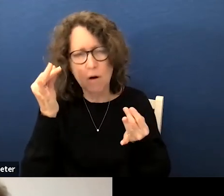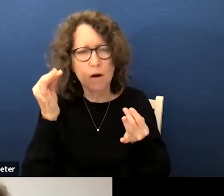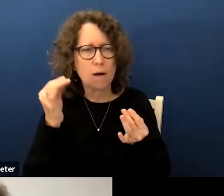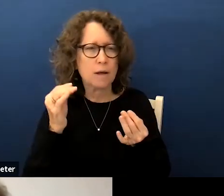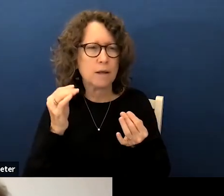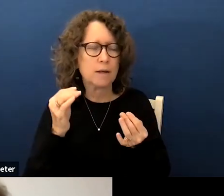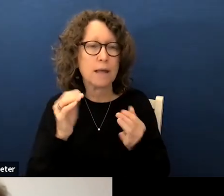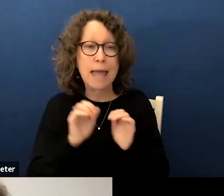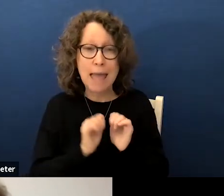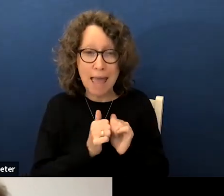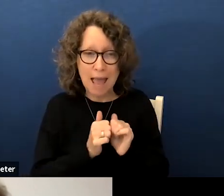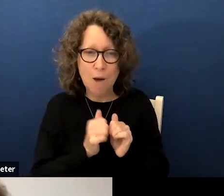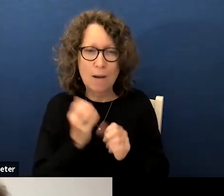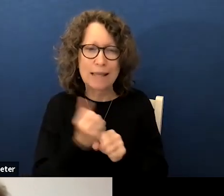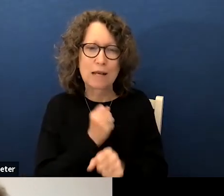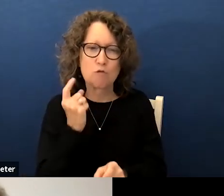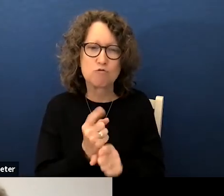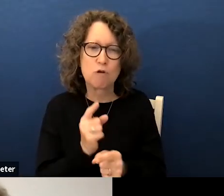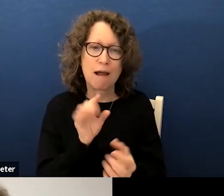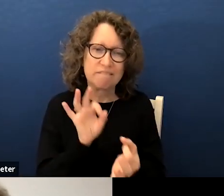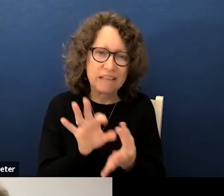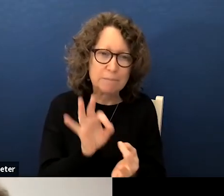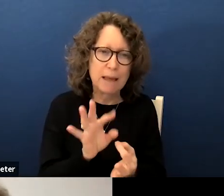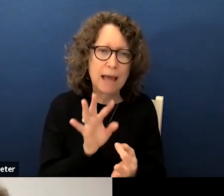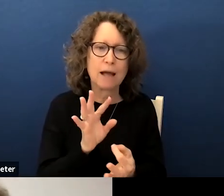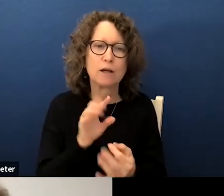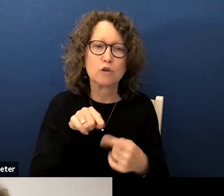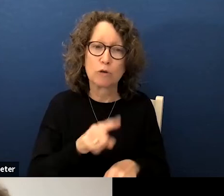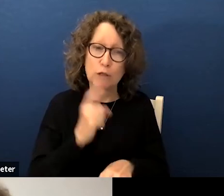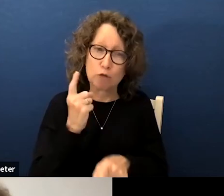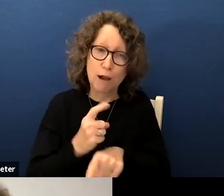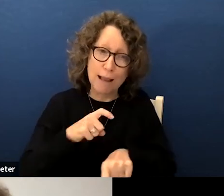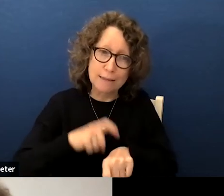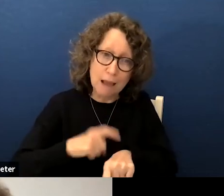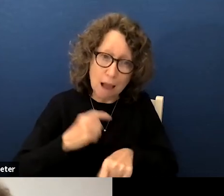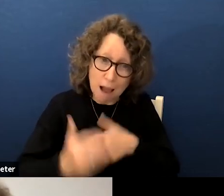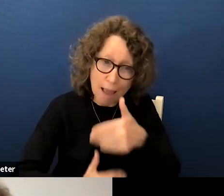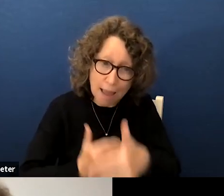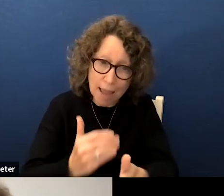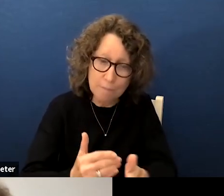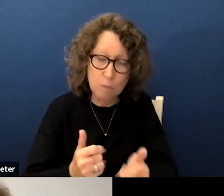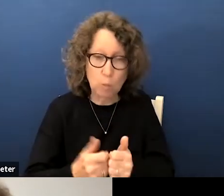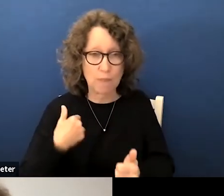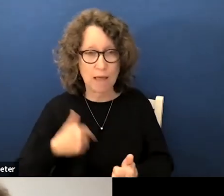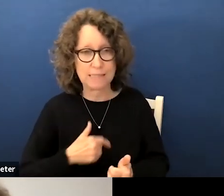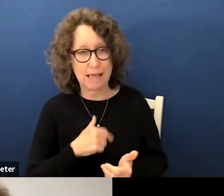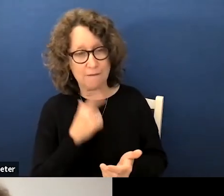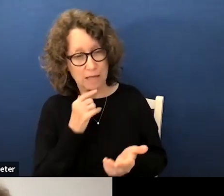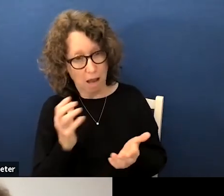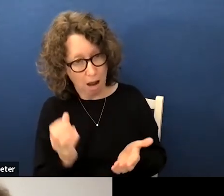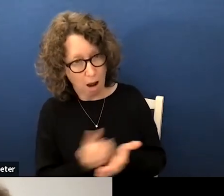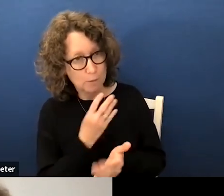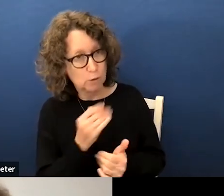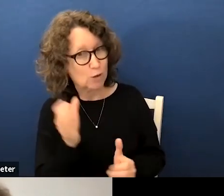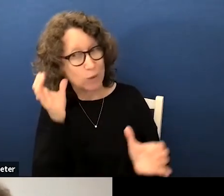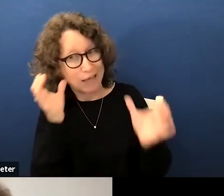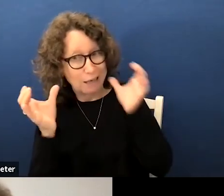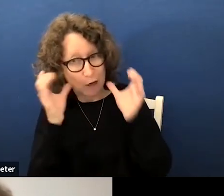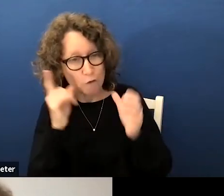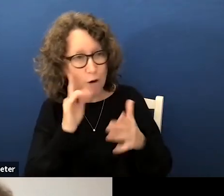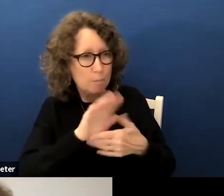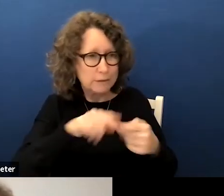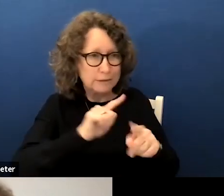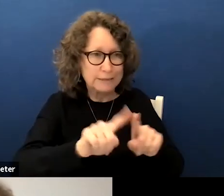seeking the right input in the right time with us having a chance to hear from everyone